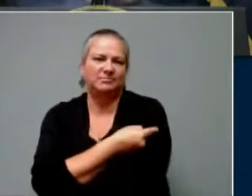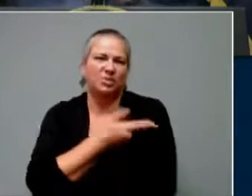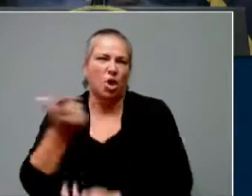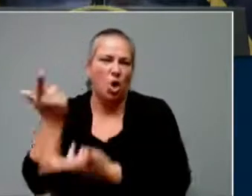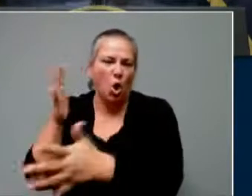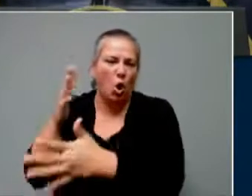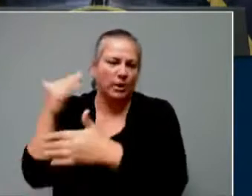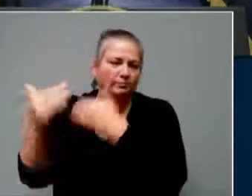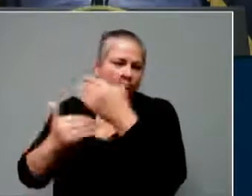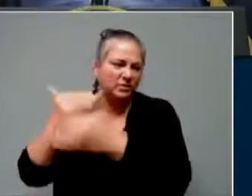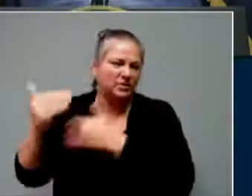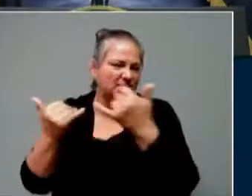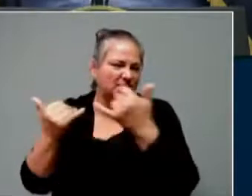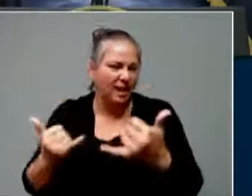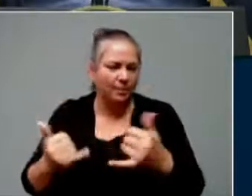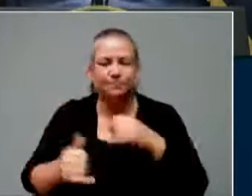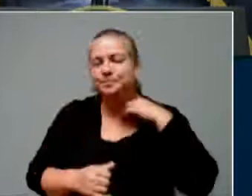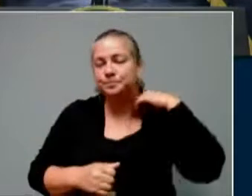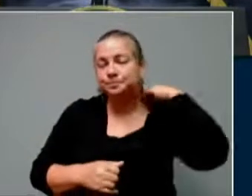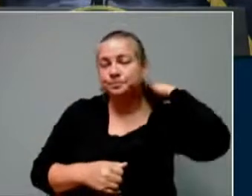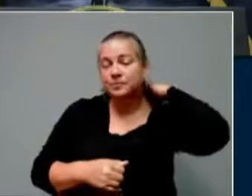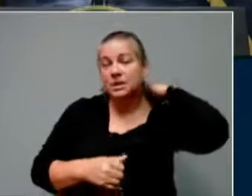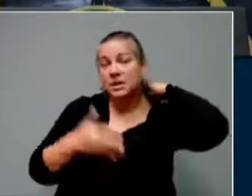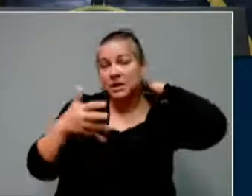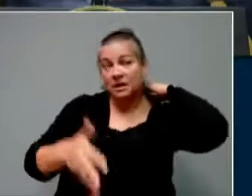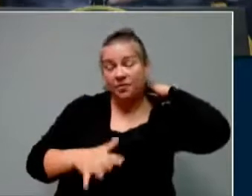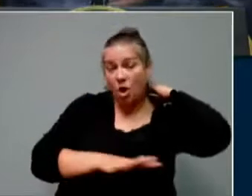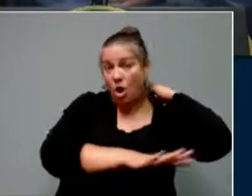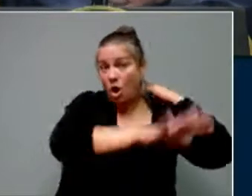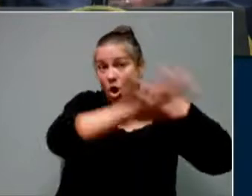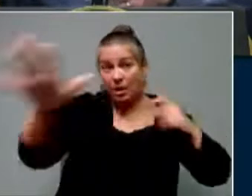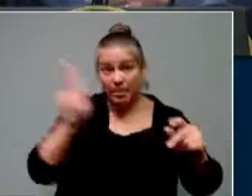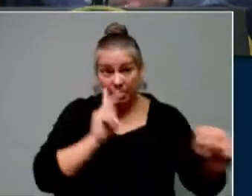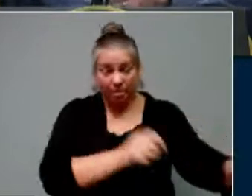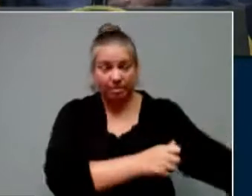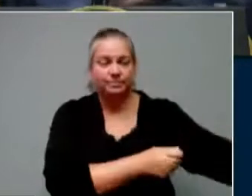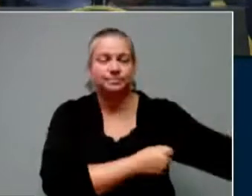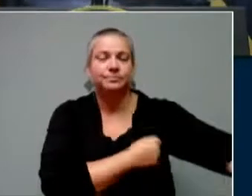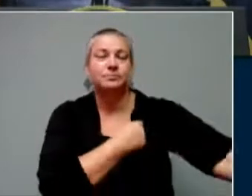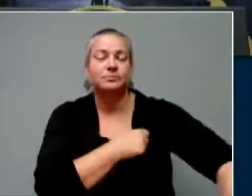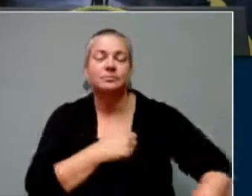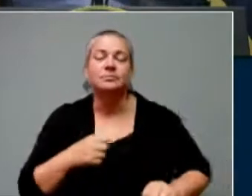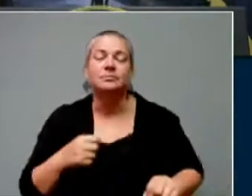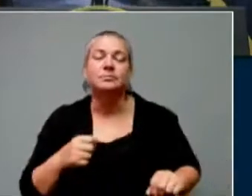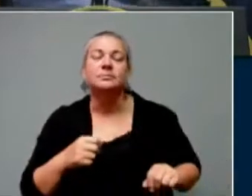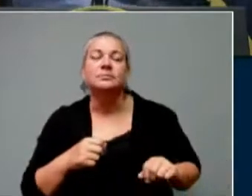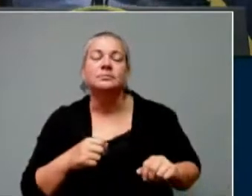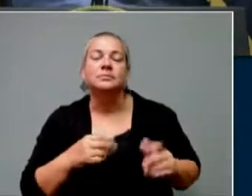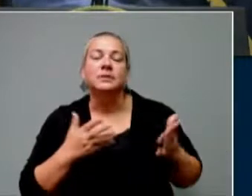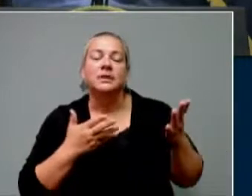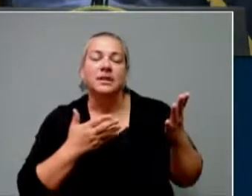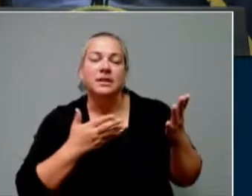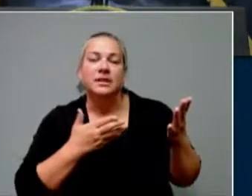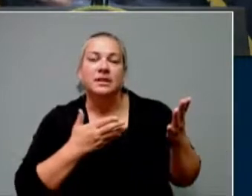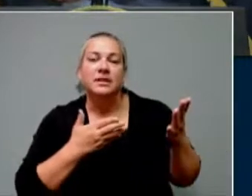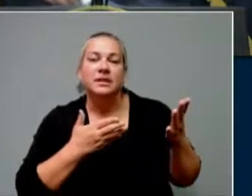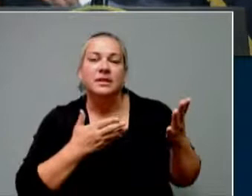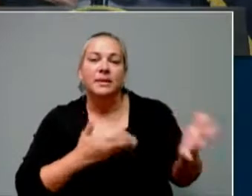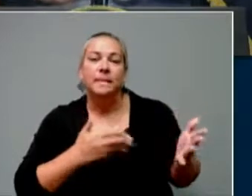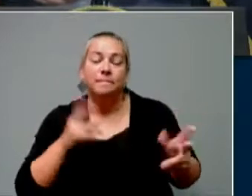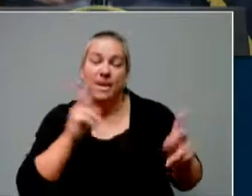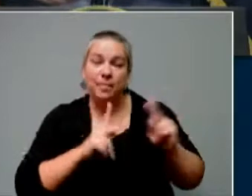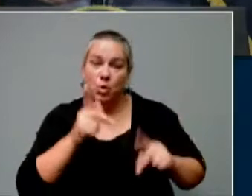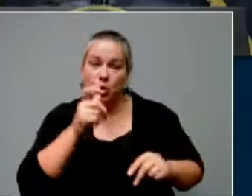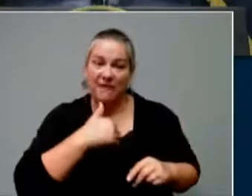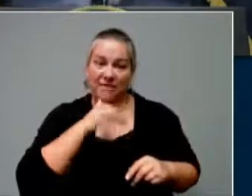for everyone else in the general population. These are the individuals people with these type of